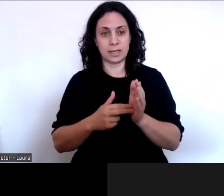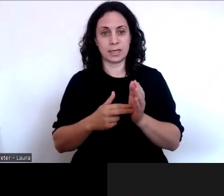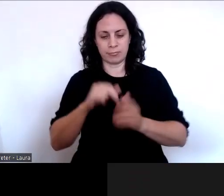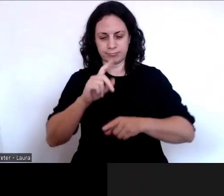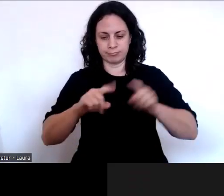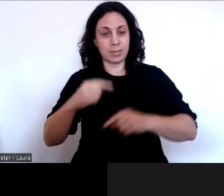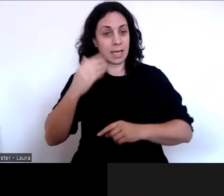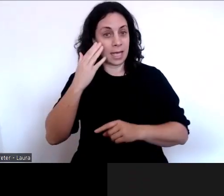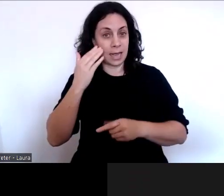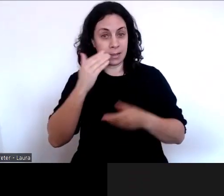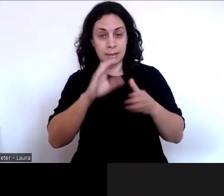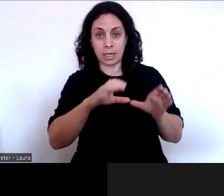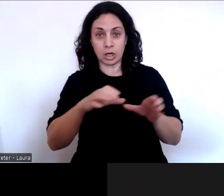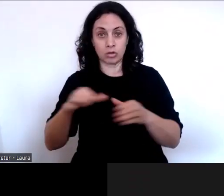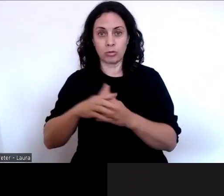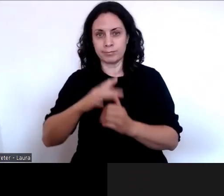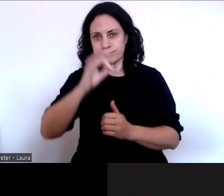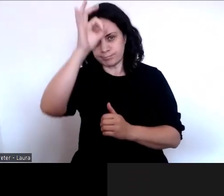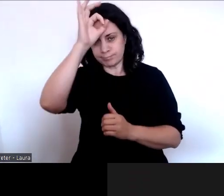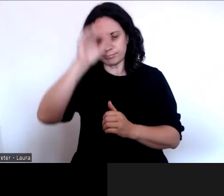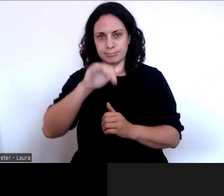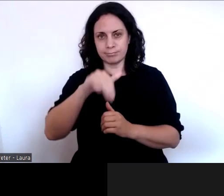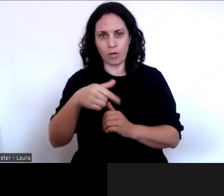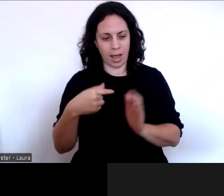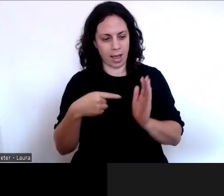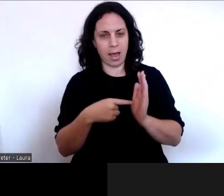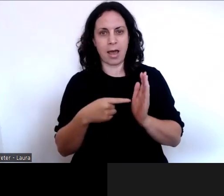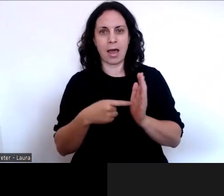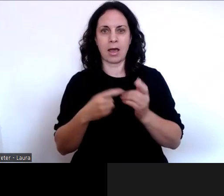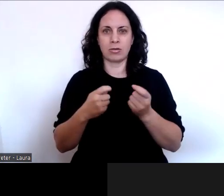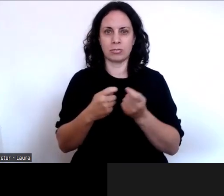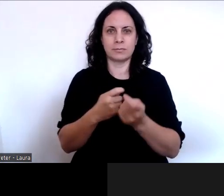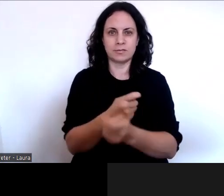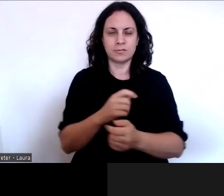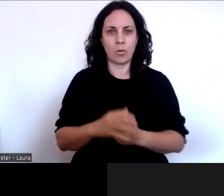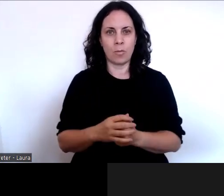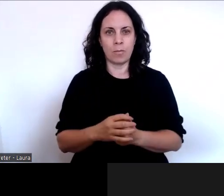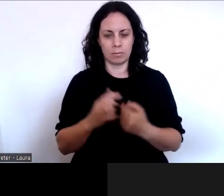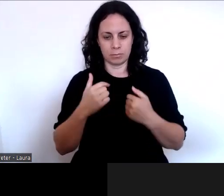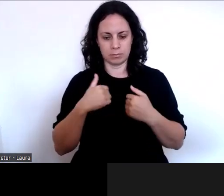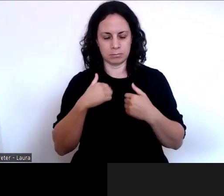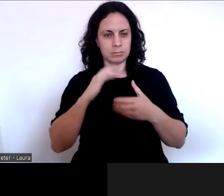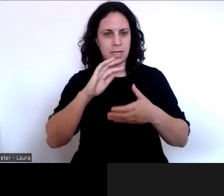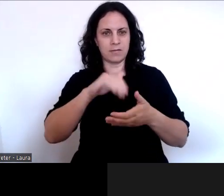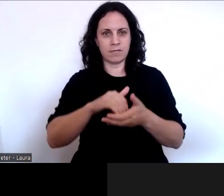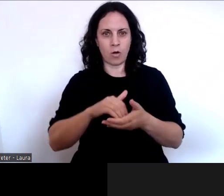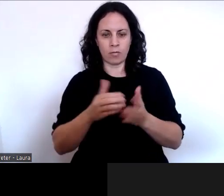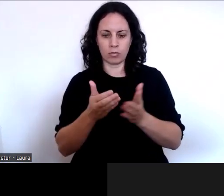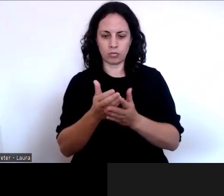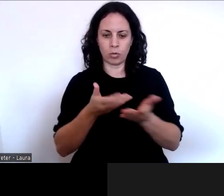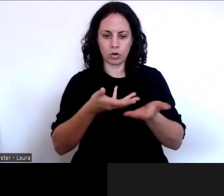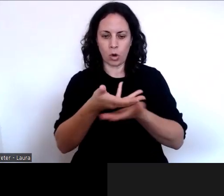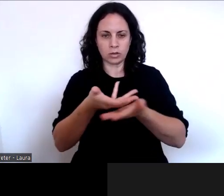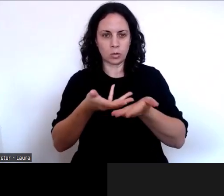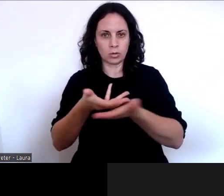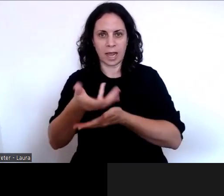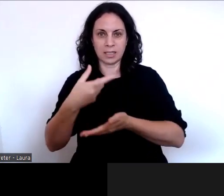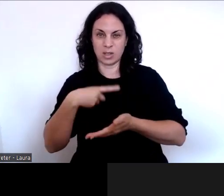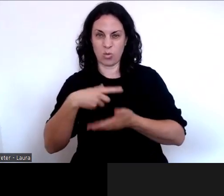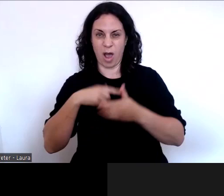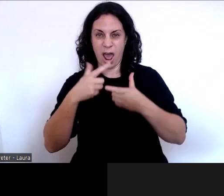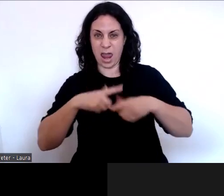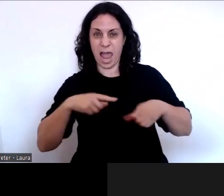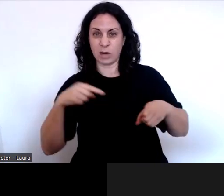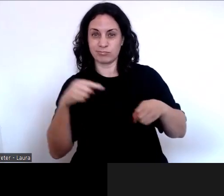little knowledge on this issue. How will we include them in a consultation process? Language can be a barrier to engage. Yeah,